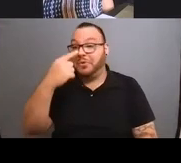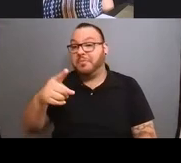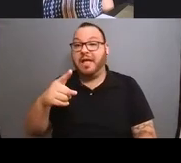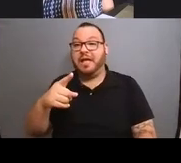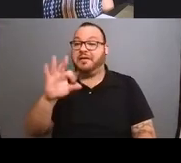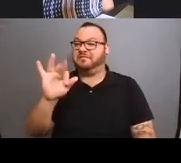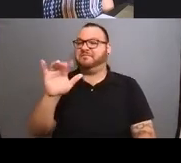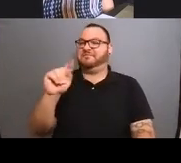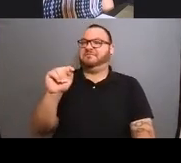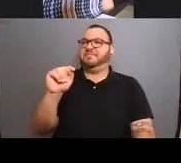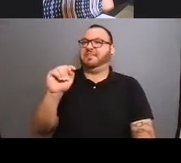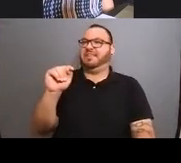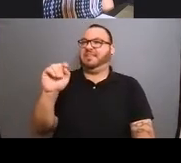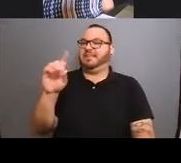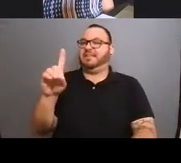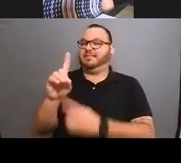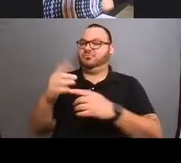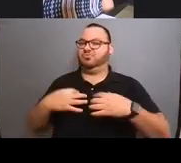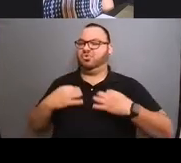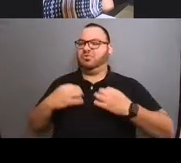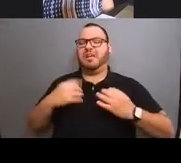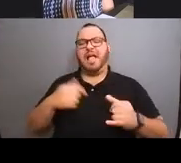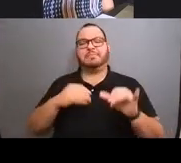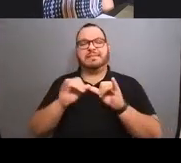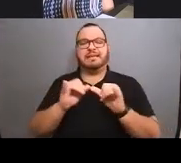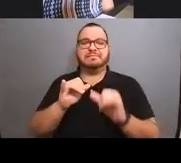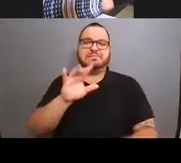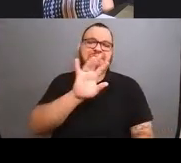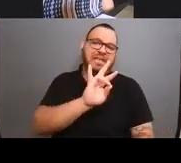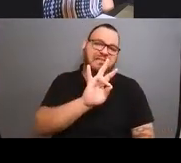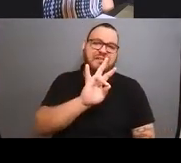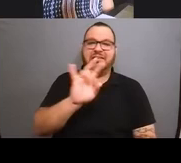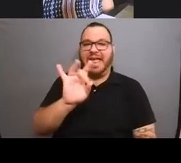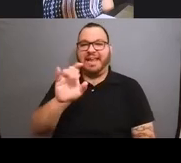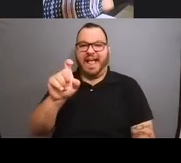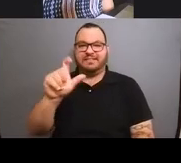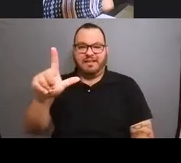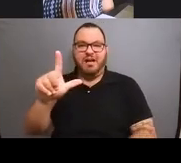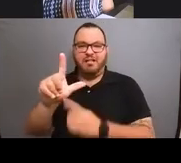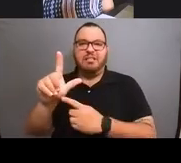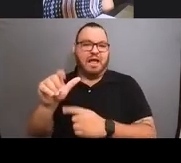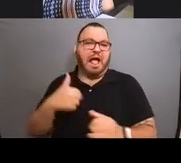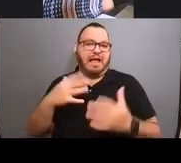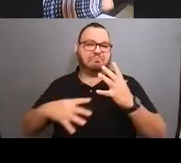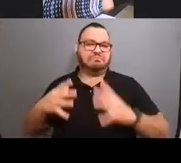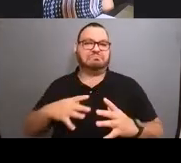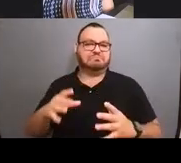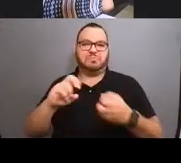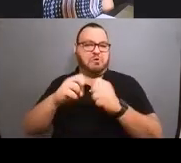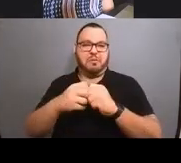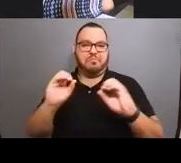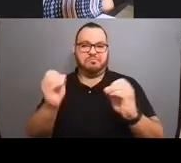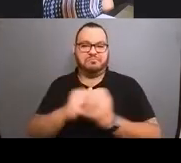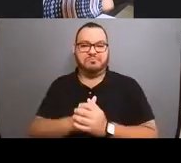I'm really a size, like, seven or eight X, but I can wear them with no problem. They're fitted, but they,